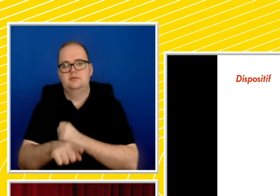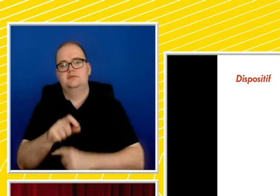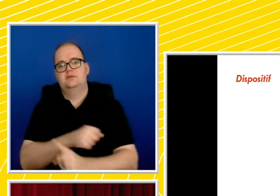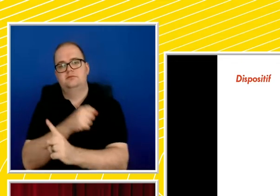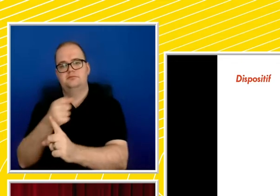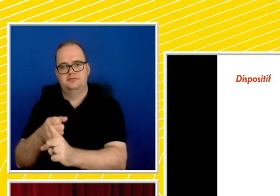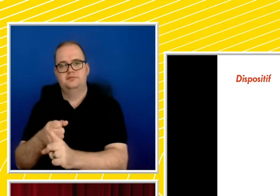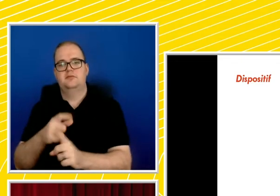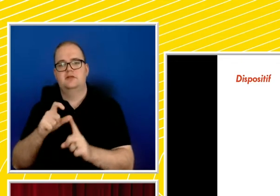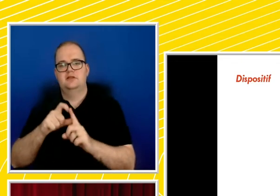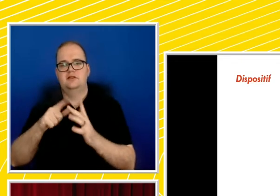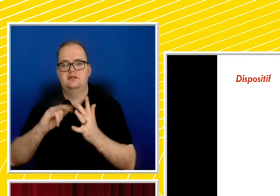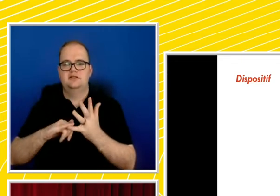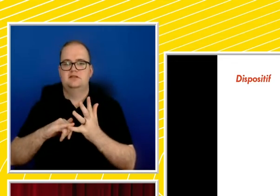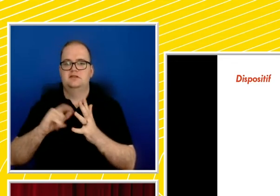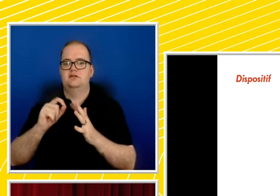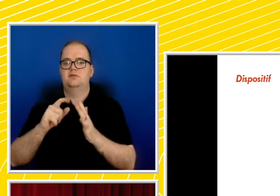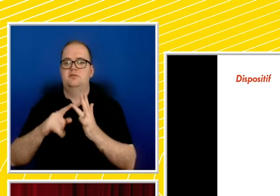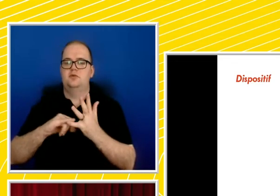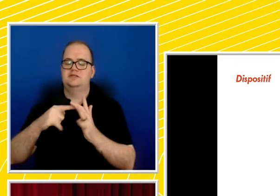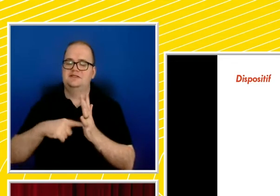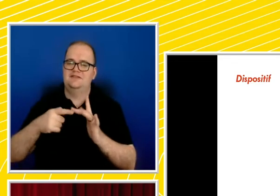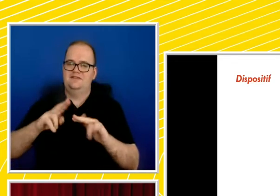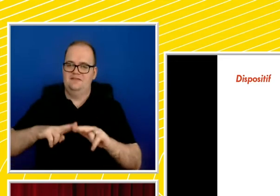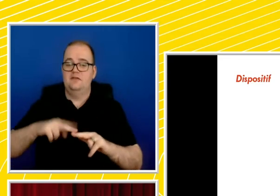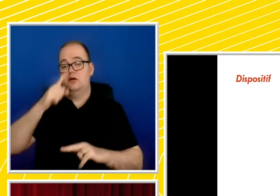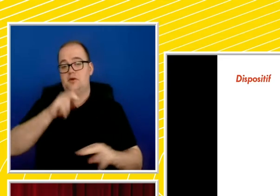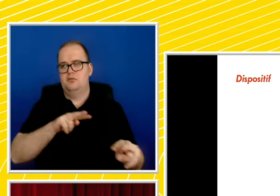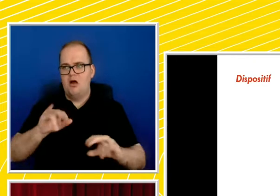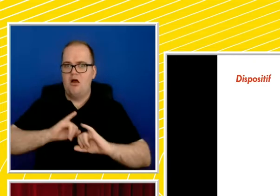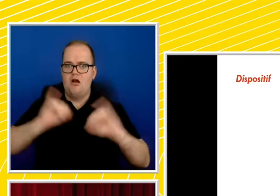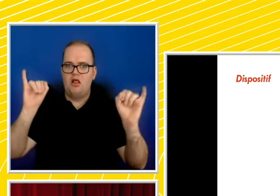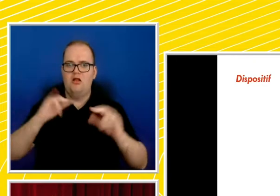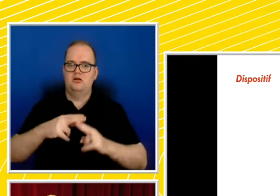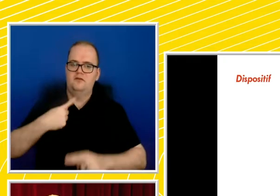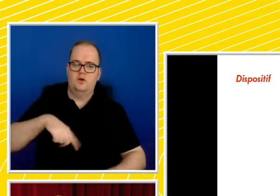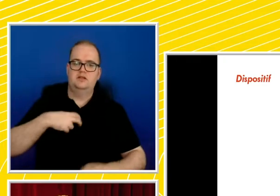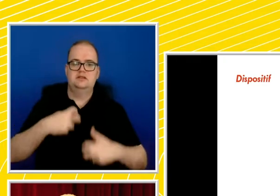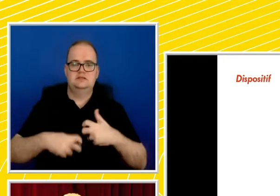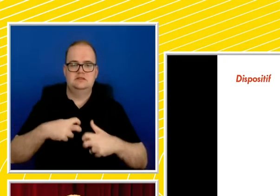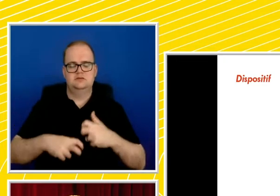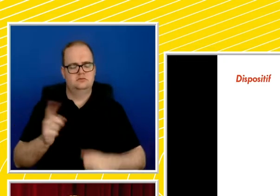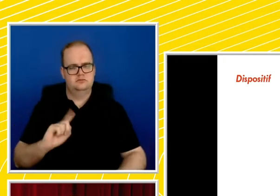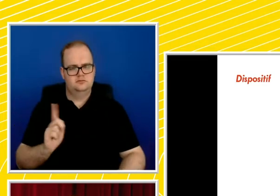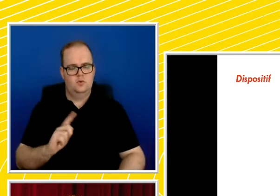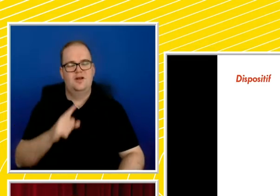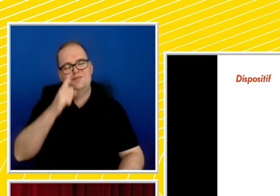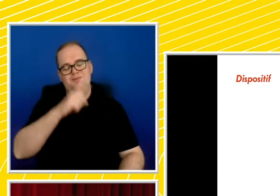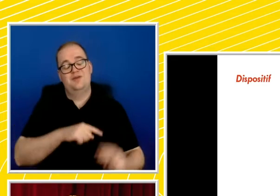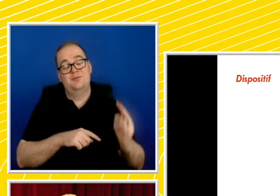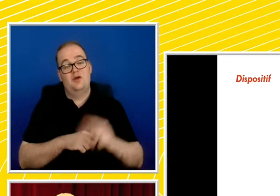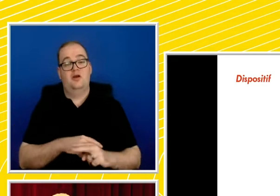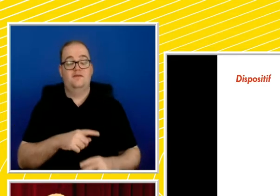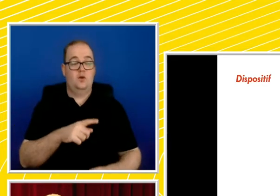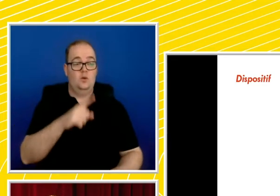threat to the population, posed by inferior racial and genetic stock, which then leads to an initiation of a state-directed program